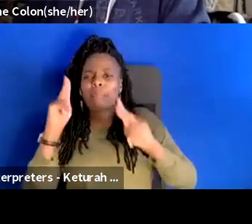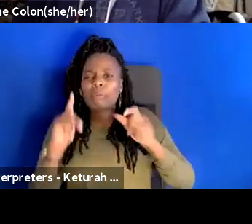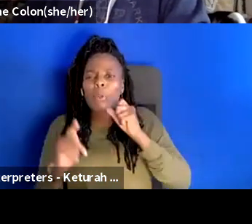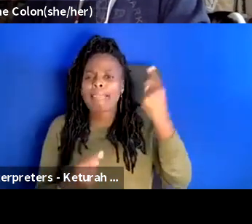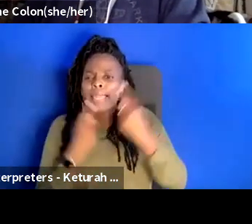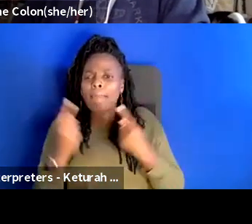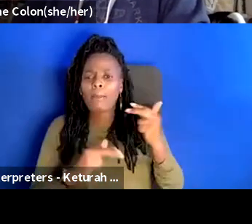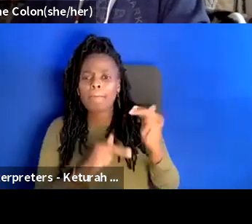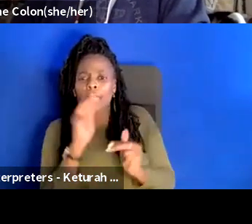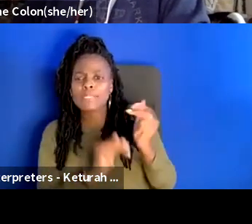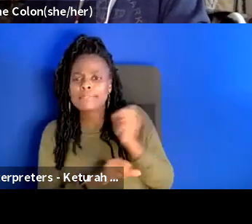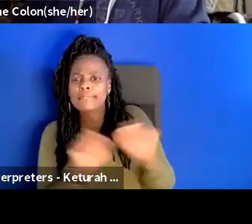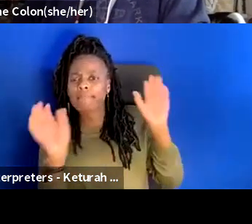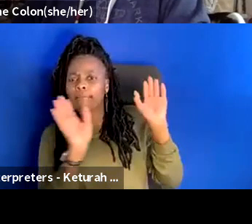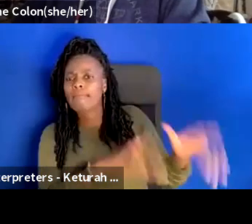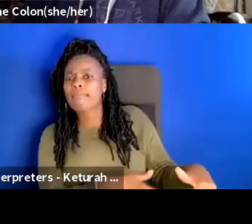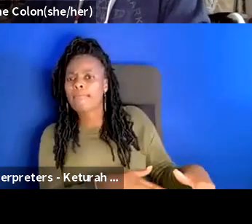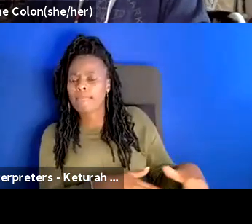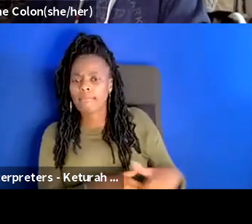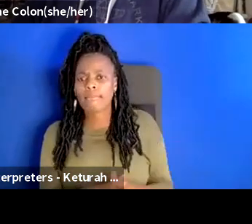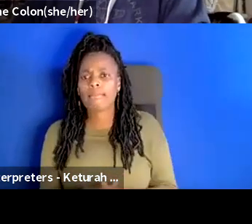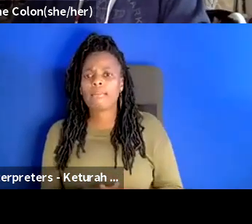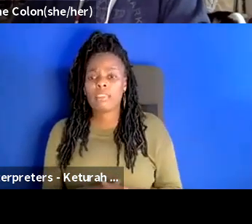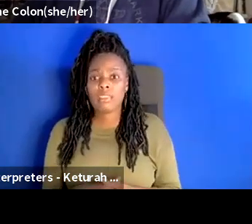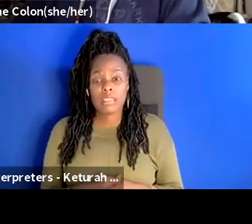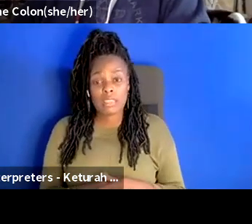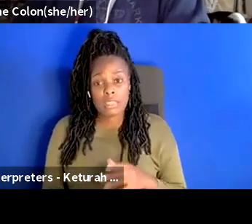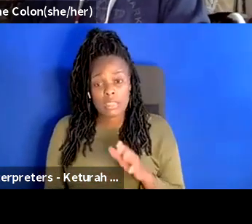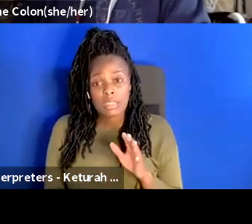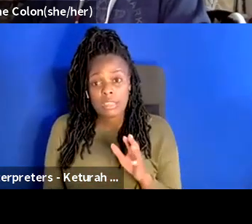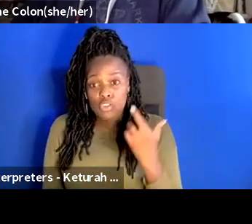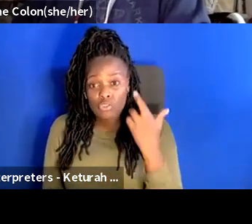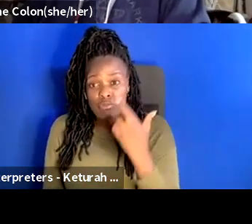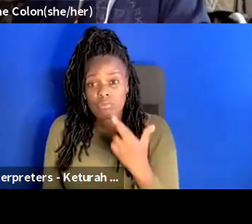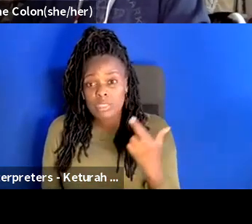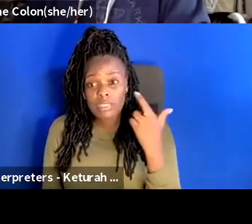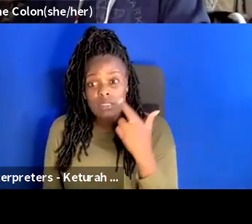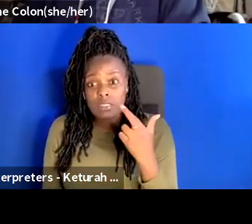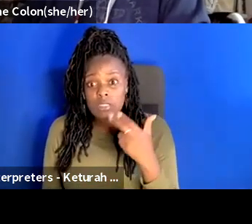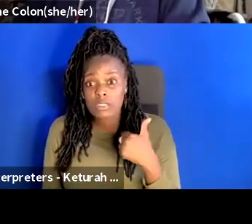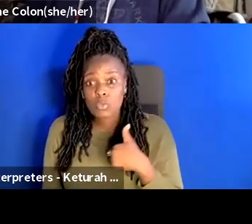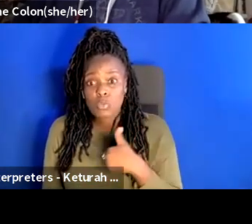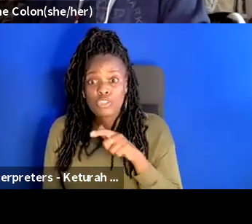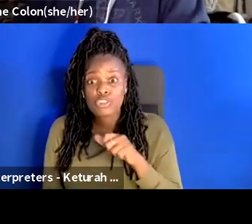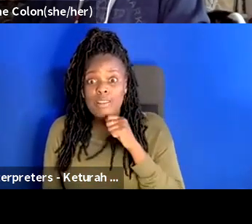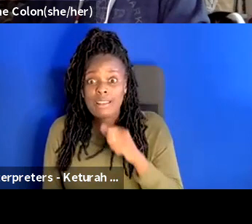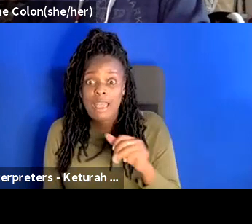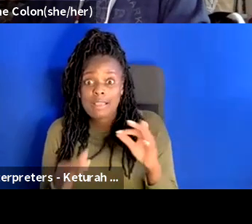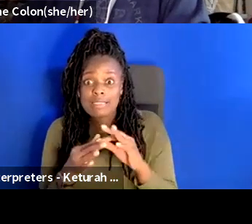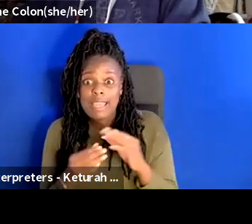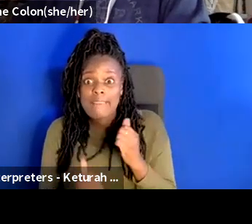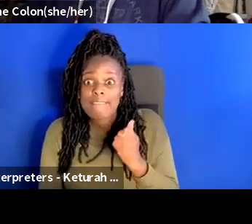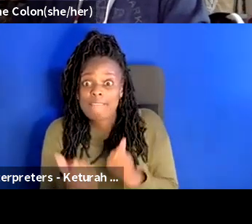attention to but there's a reason that you're not supposed to shout fire in a theater